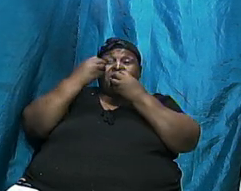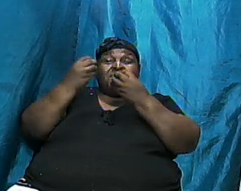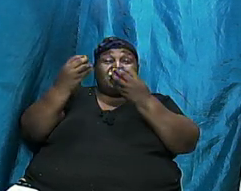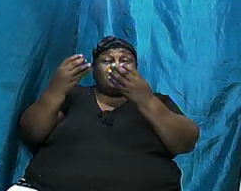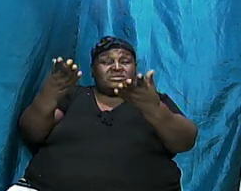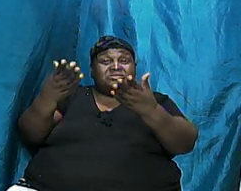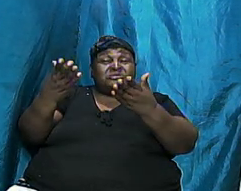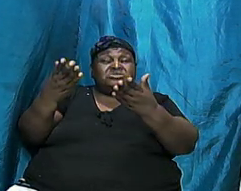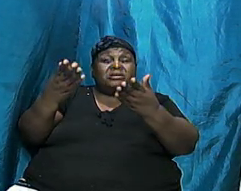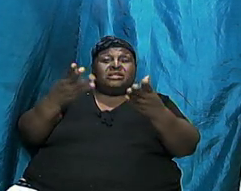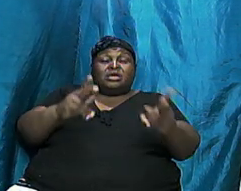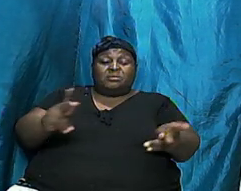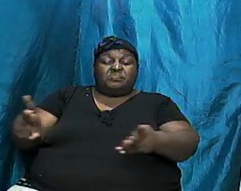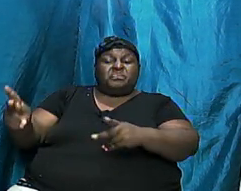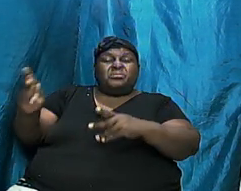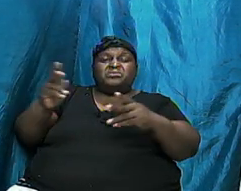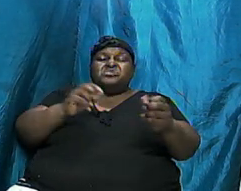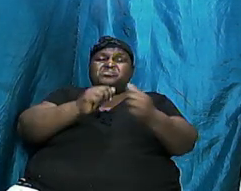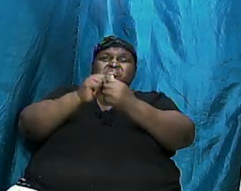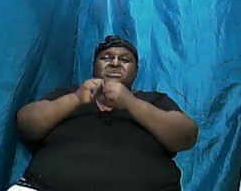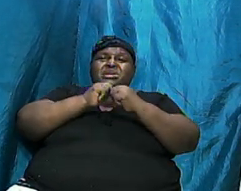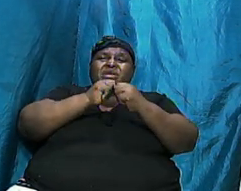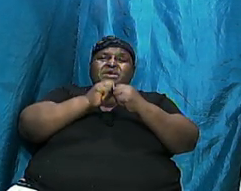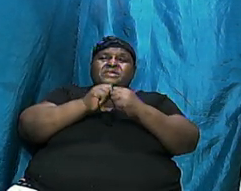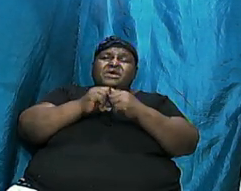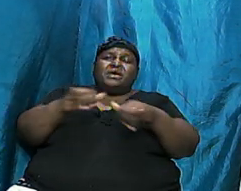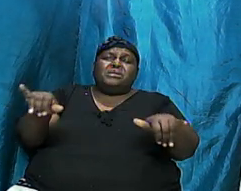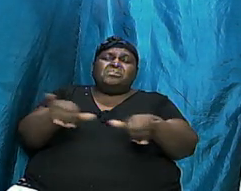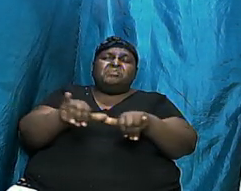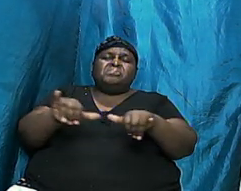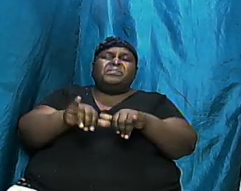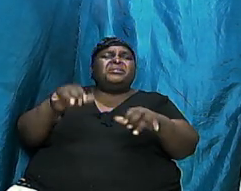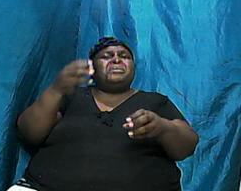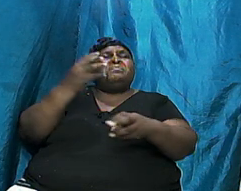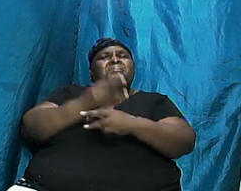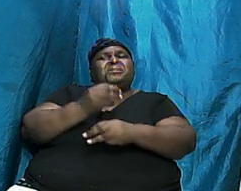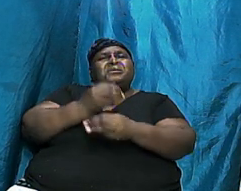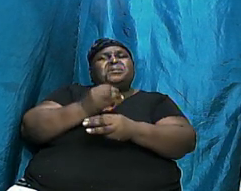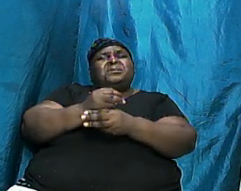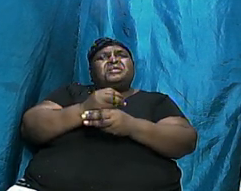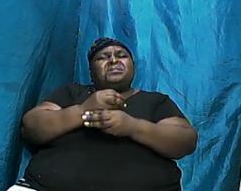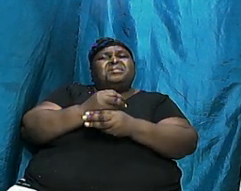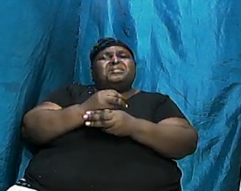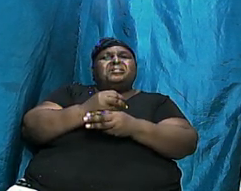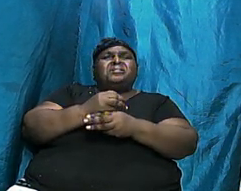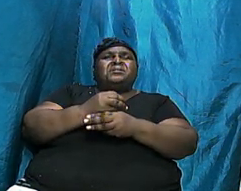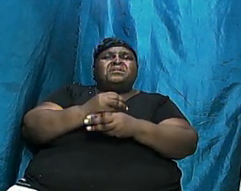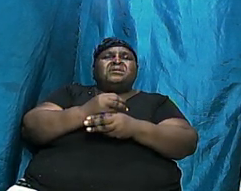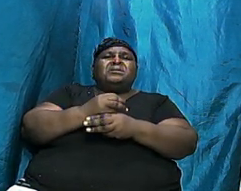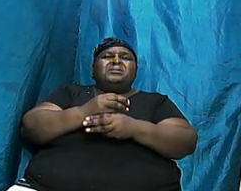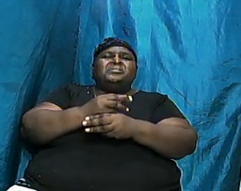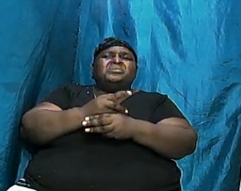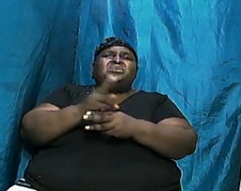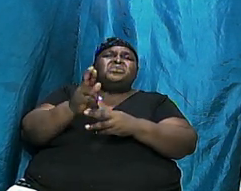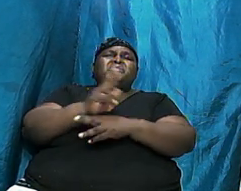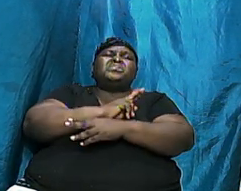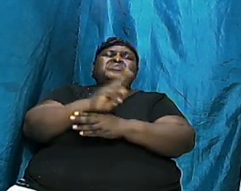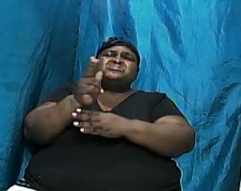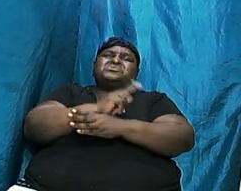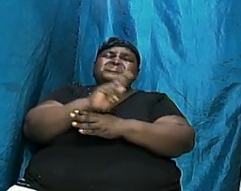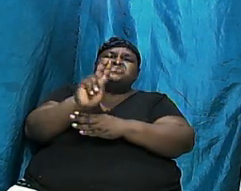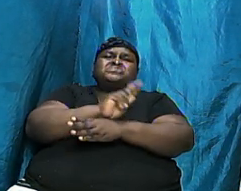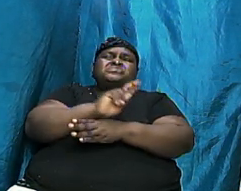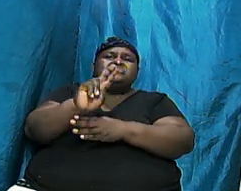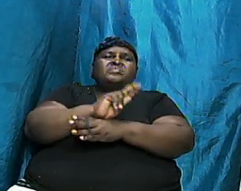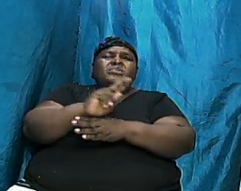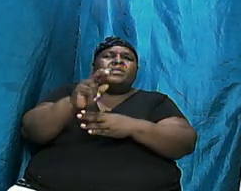he had put together and the measurement and the mathematical methodology that he utilized, it was